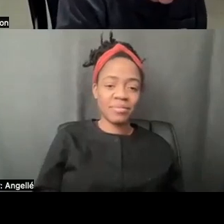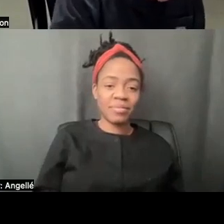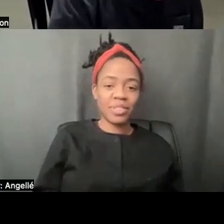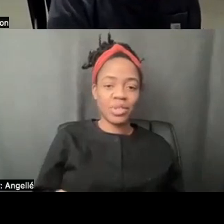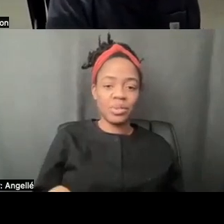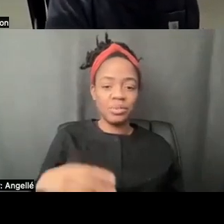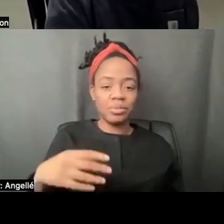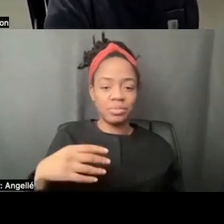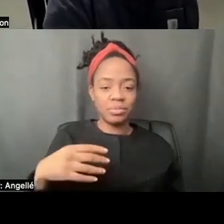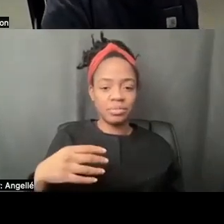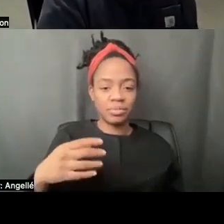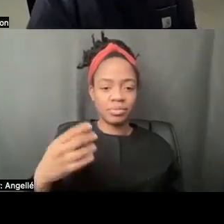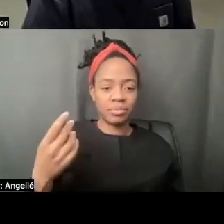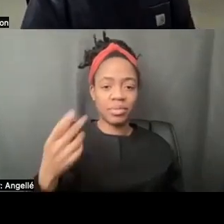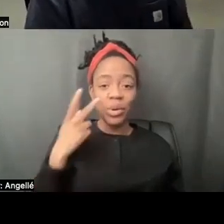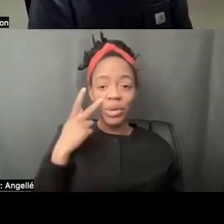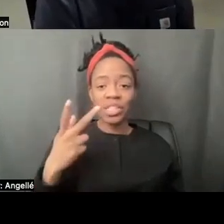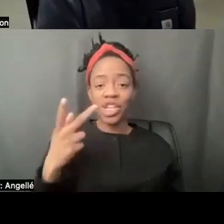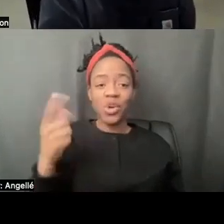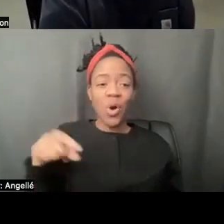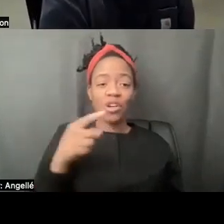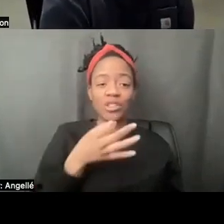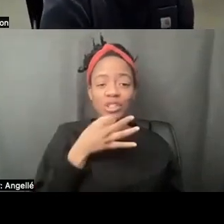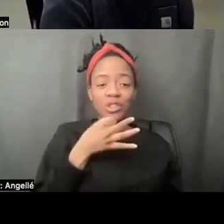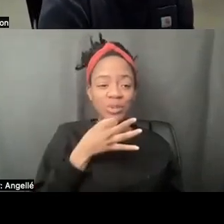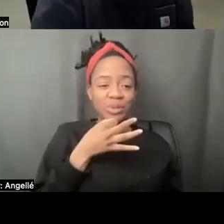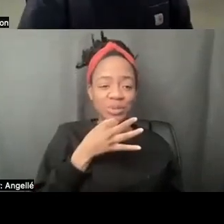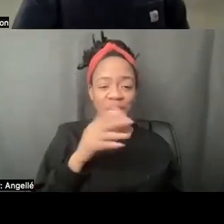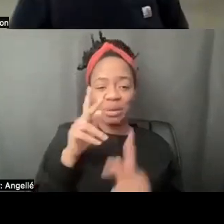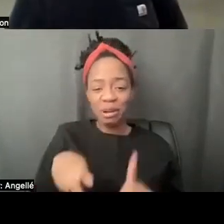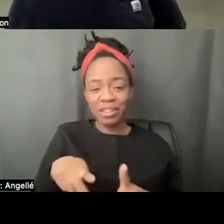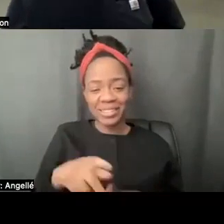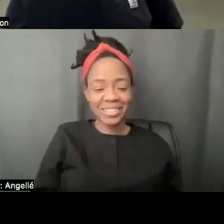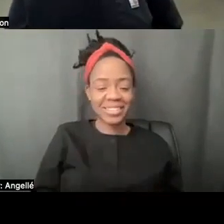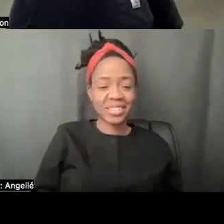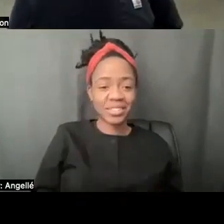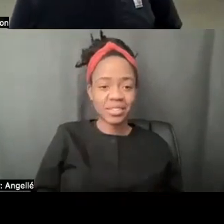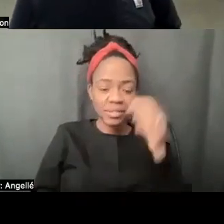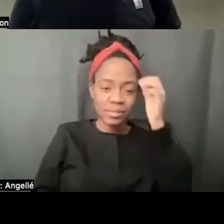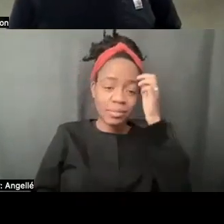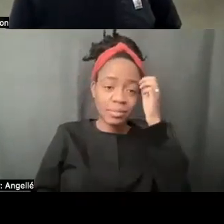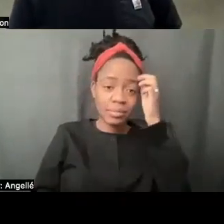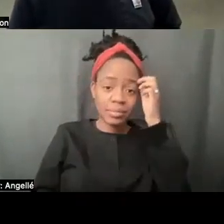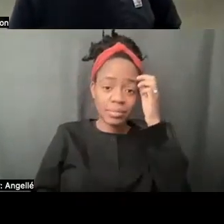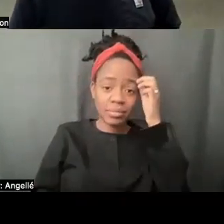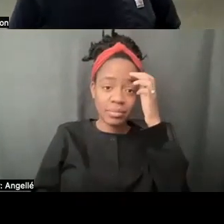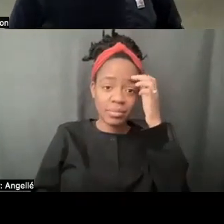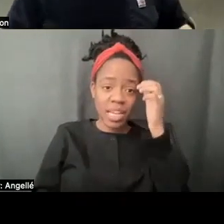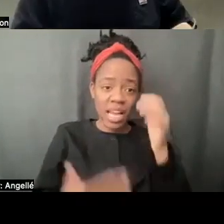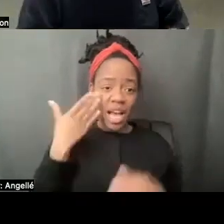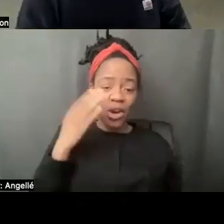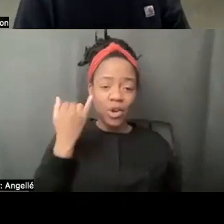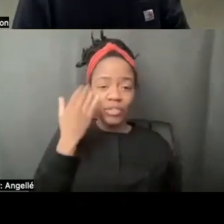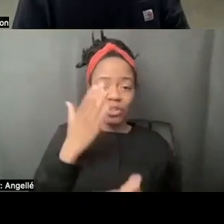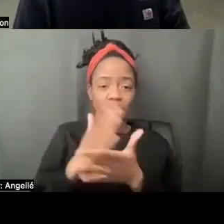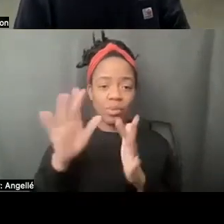and live and in person somewhere. Yeah. a red carpet. know. I don't know if you stopped the recording, but, you know,